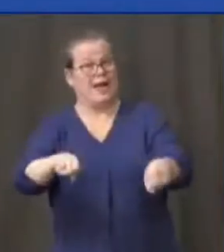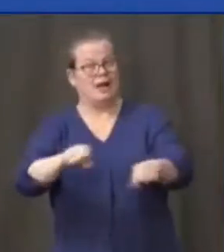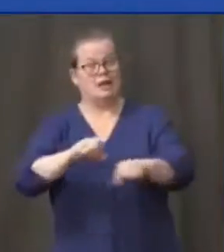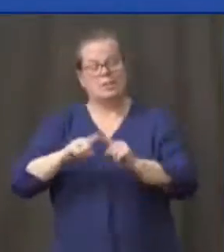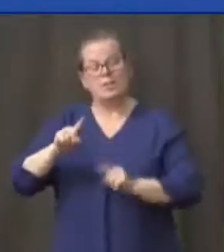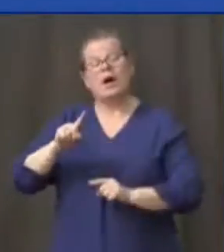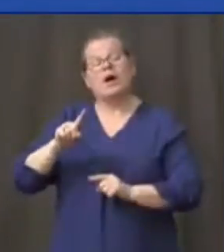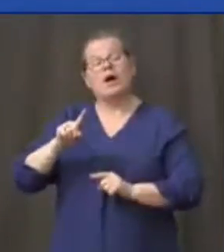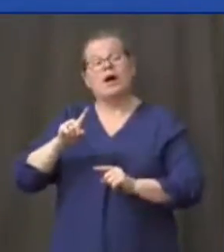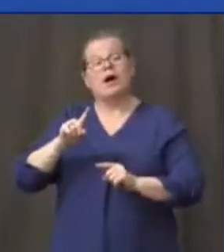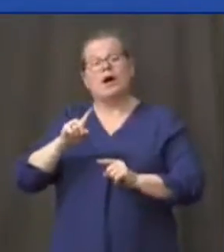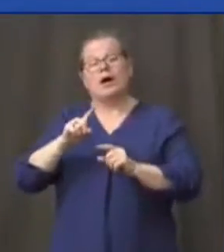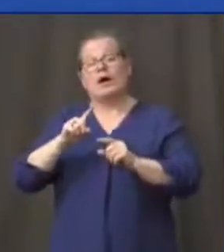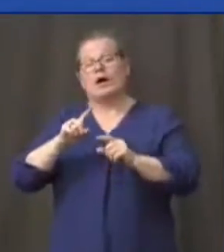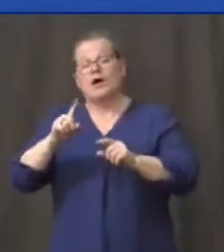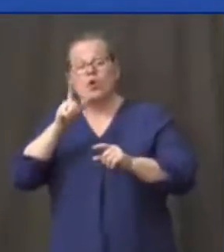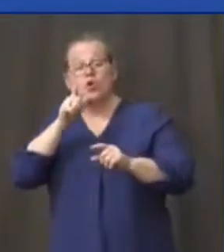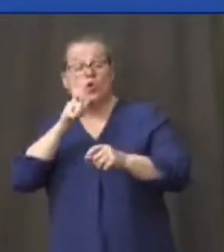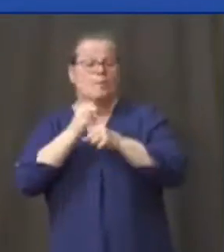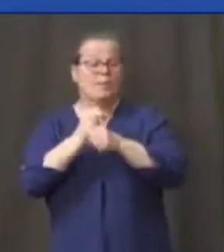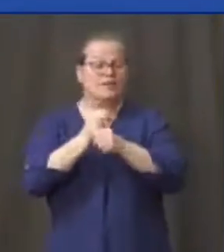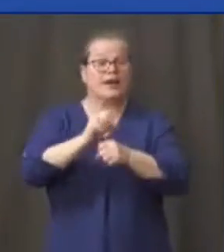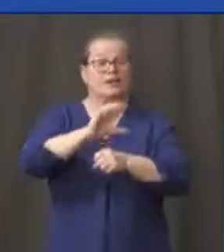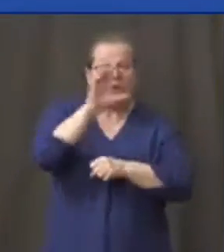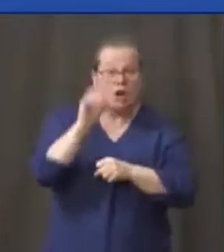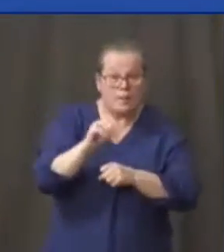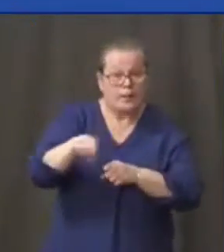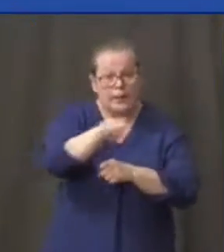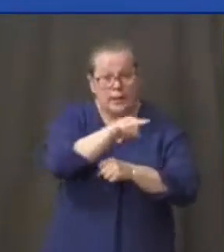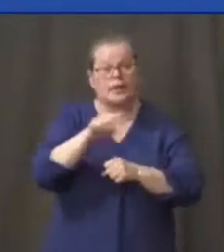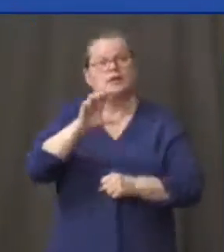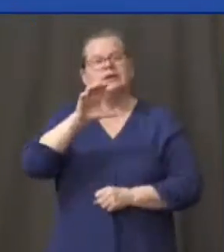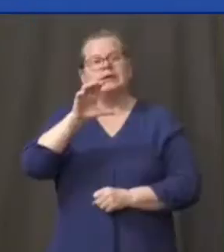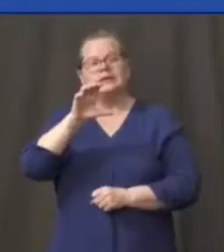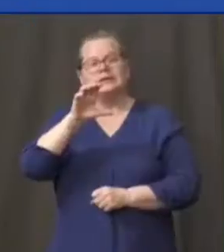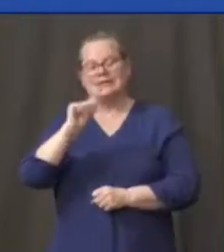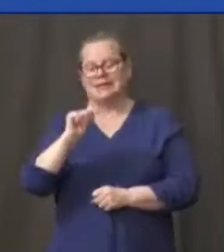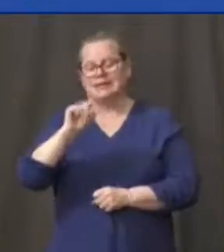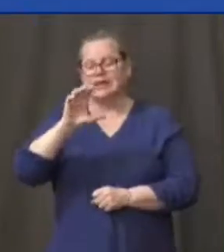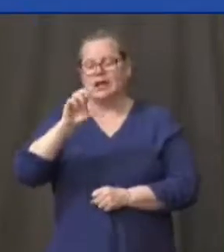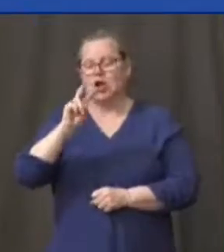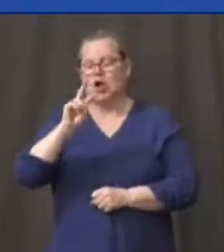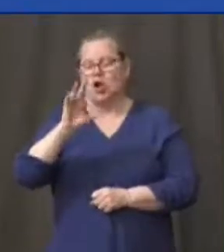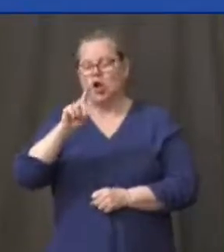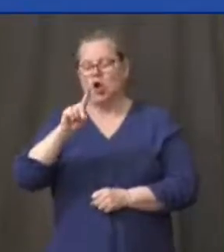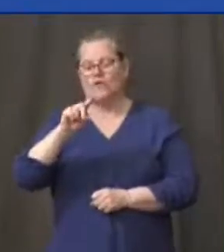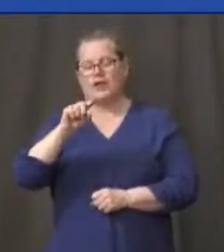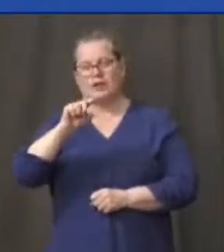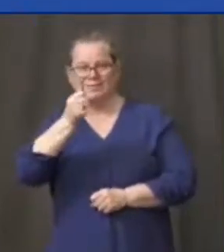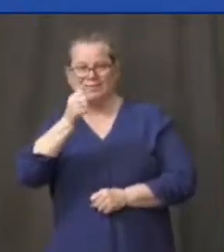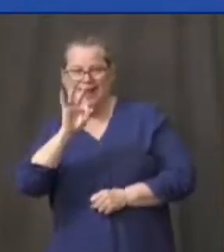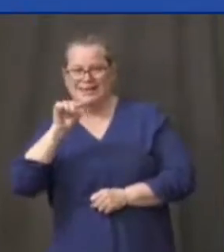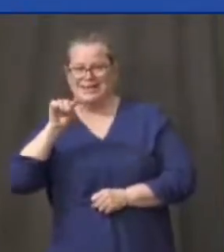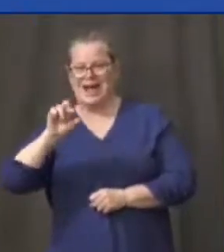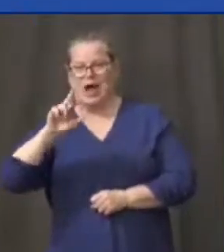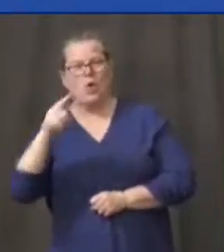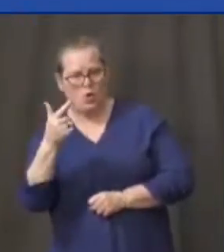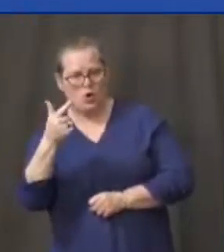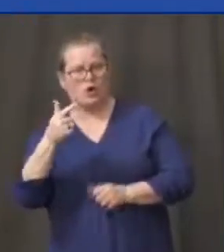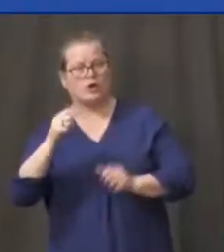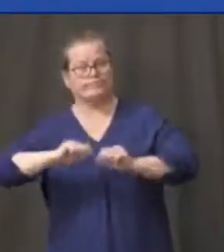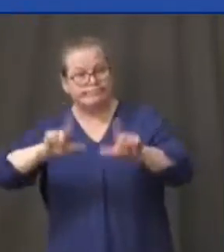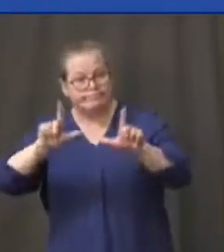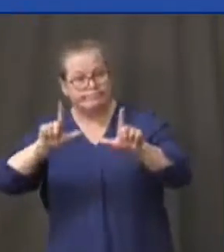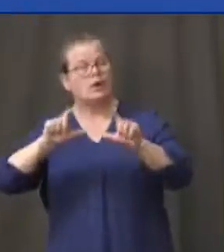place that manufacturing can go. We can get you some funding to help you retool. We've got Modern Plastics and Shelton and